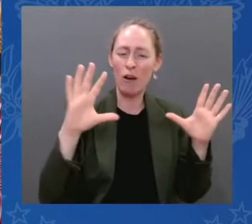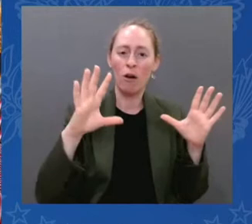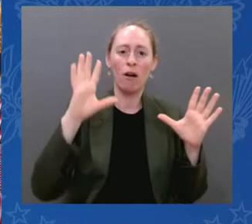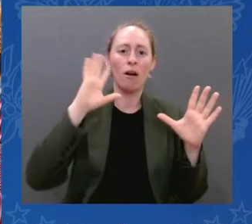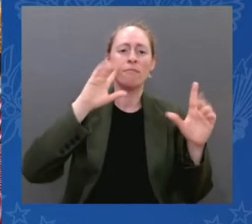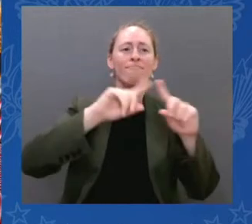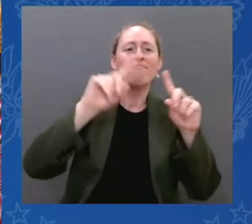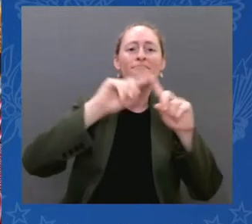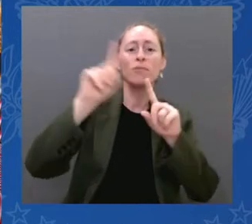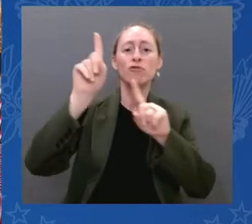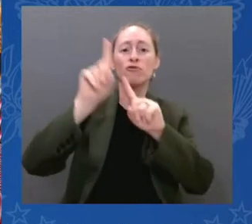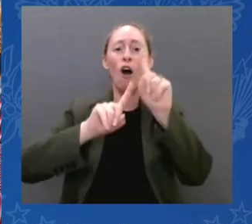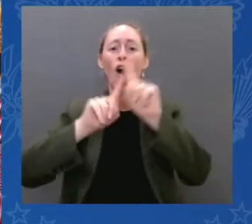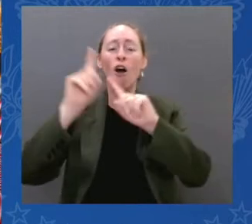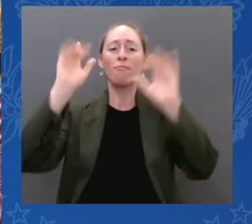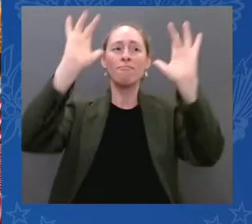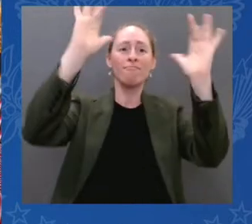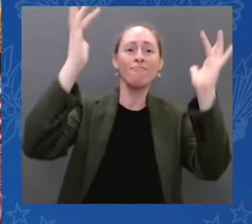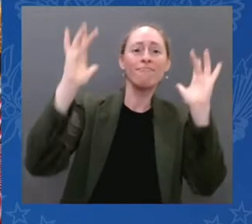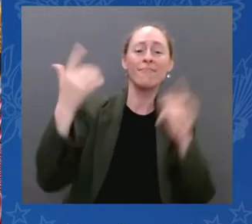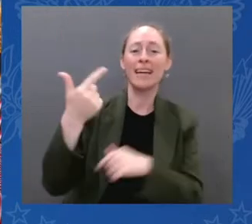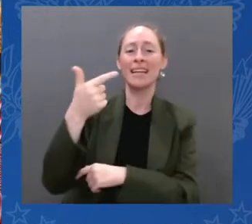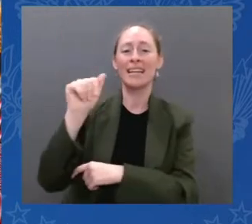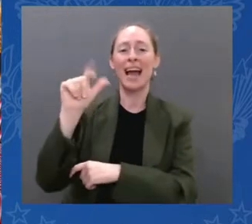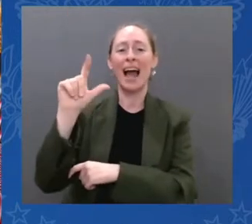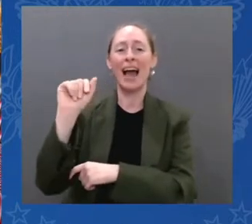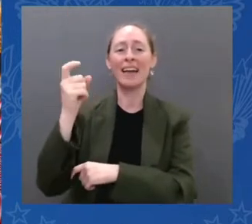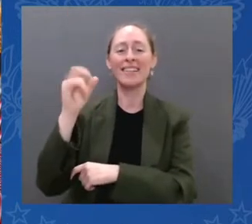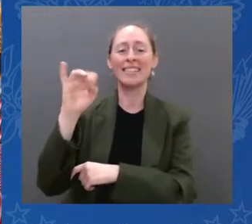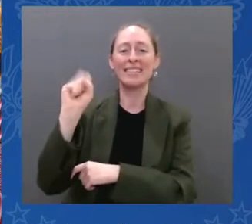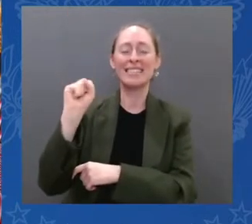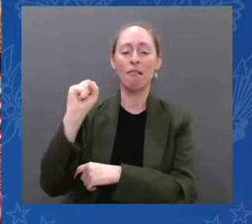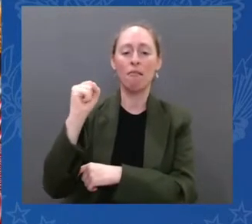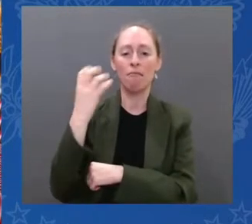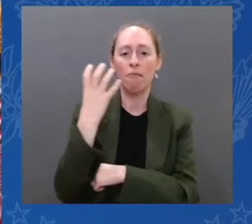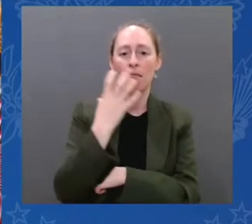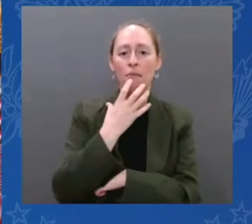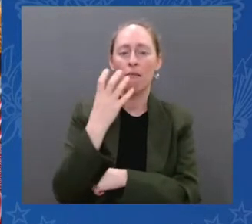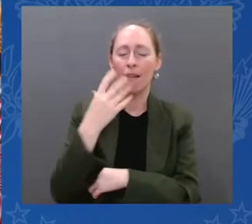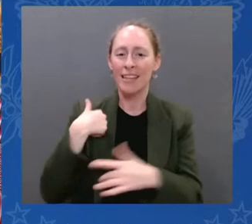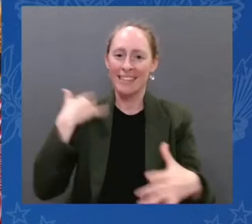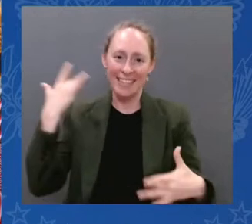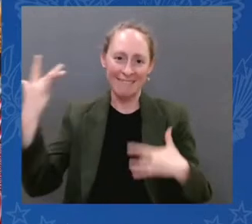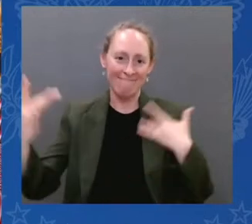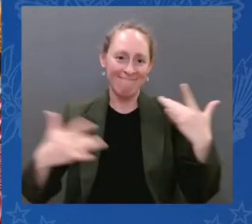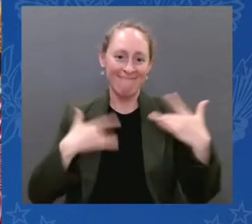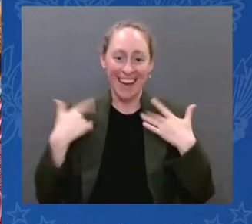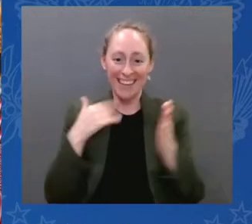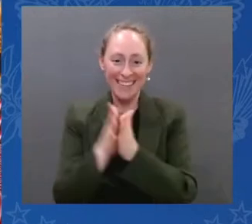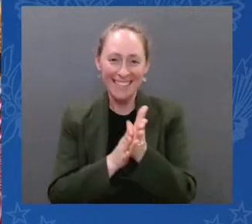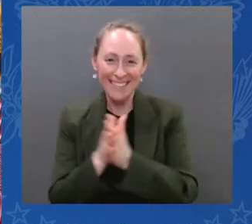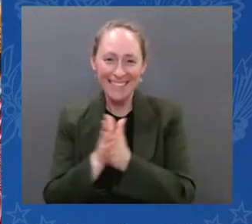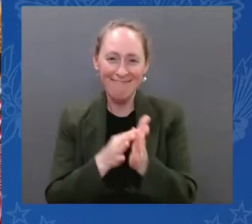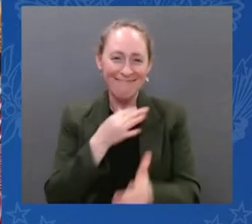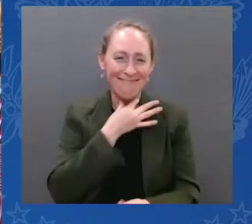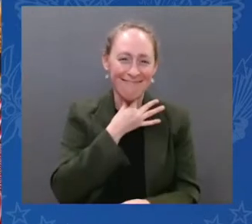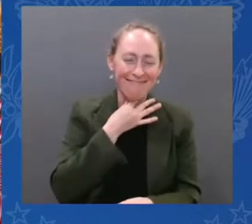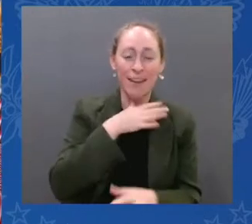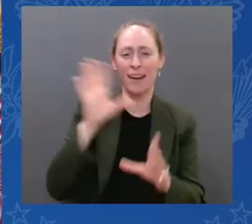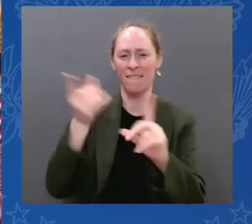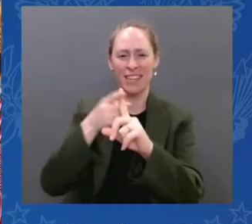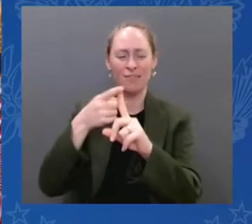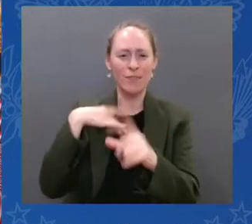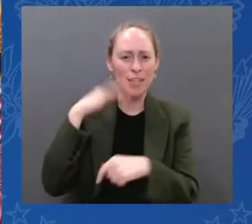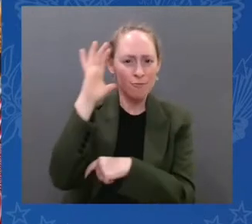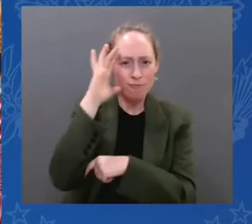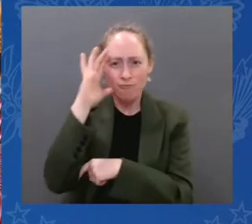It's — anyway, I don't want to — I'll see what they think when we see this. But light where stars were born and